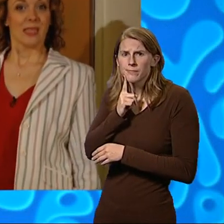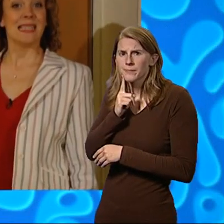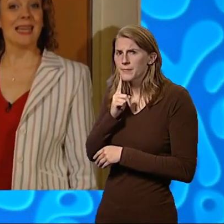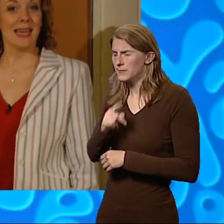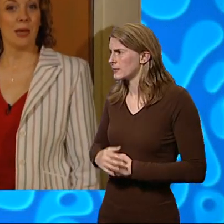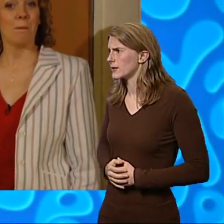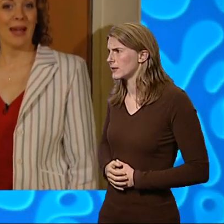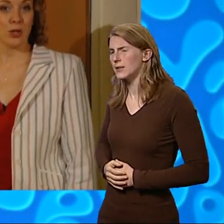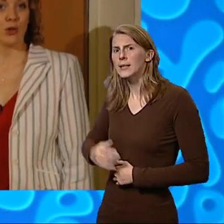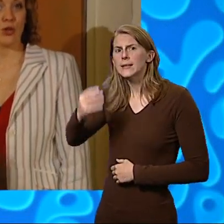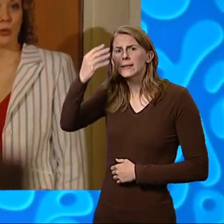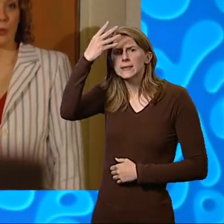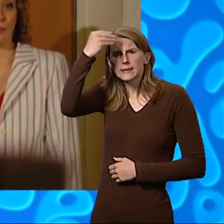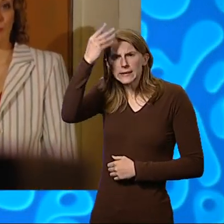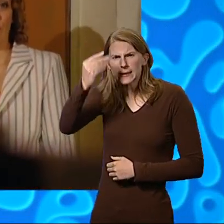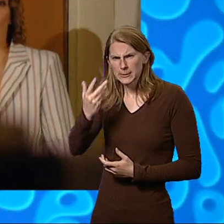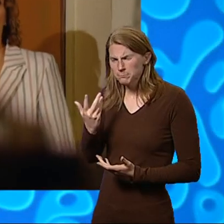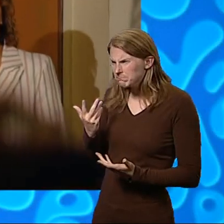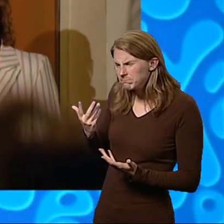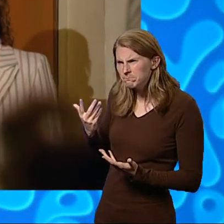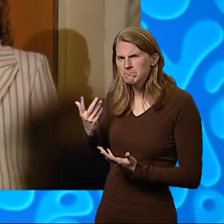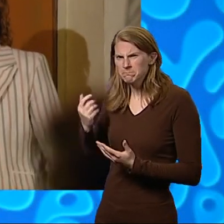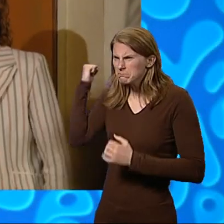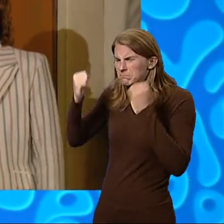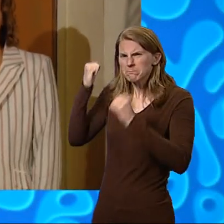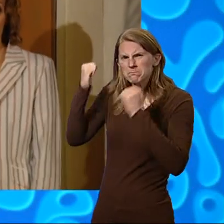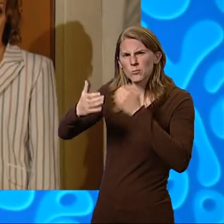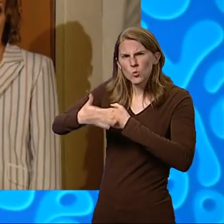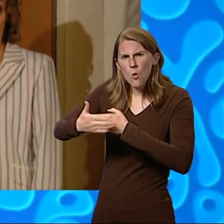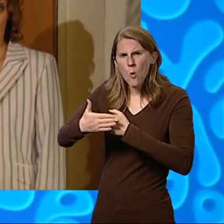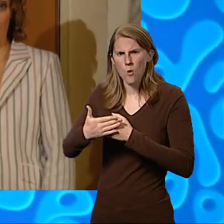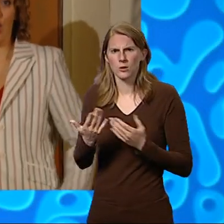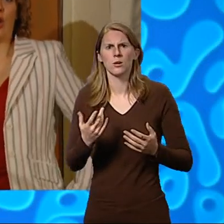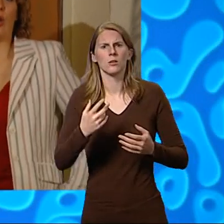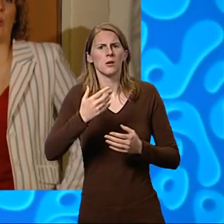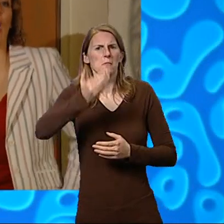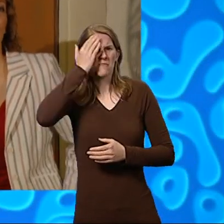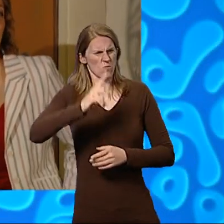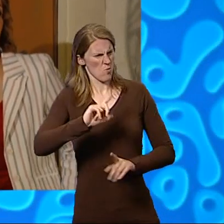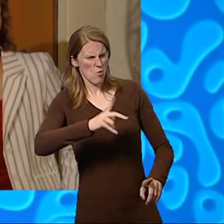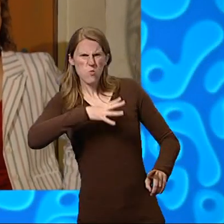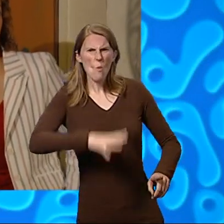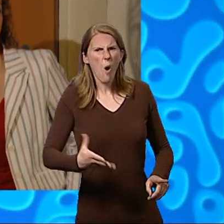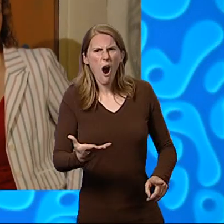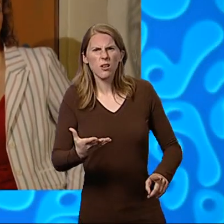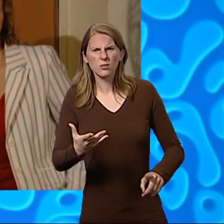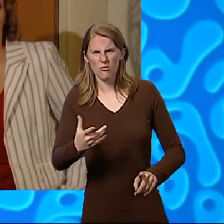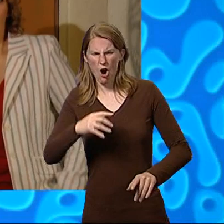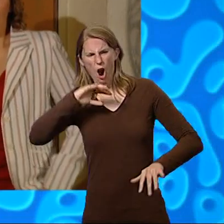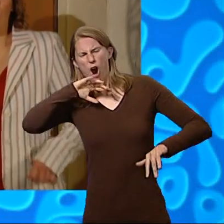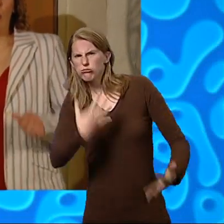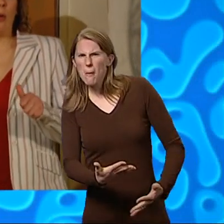Ziggy banged on the door. What do you want? roared Patagonia. You horrible little prawn.